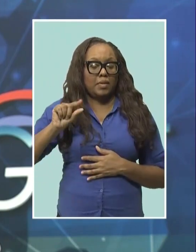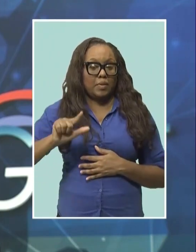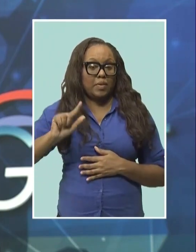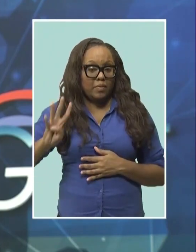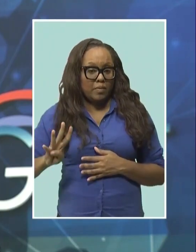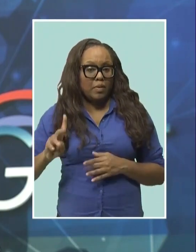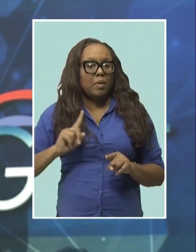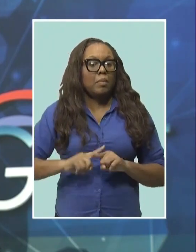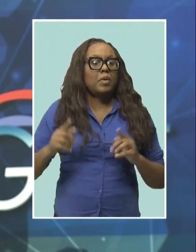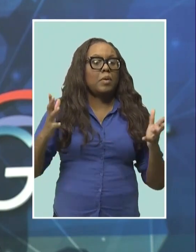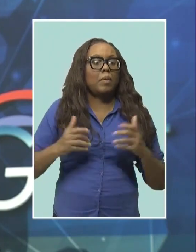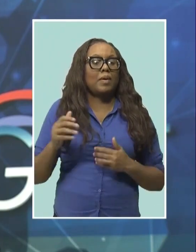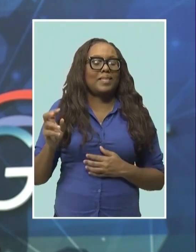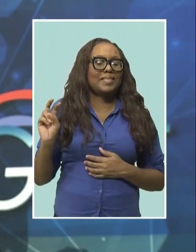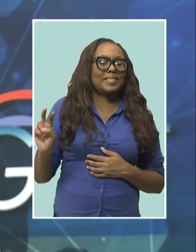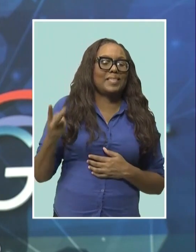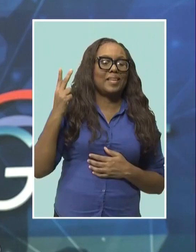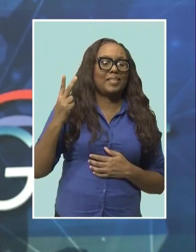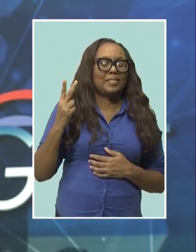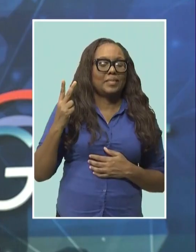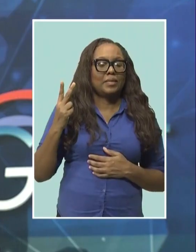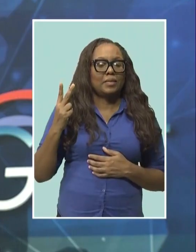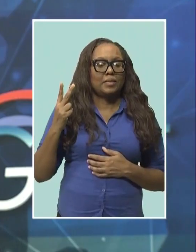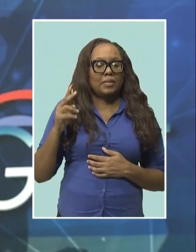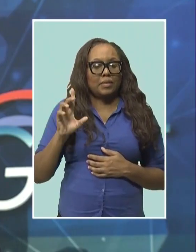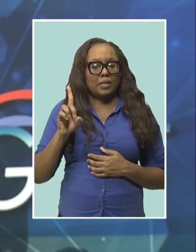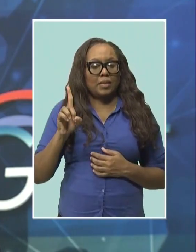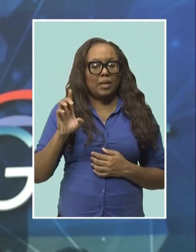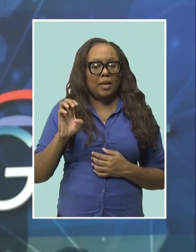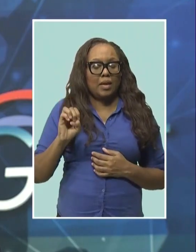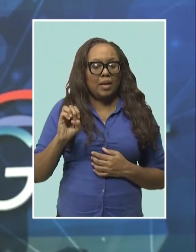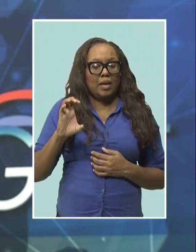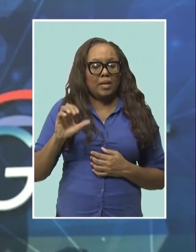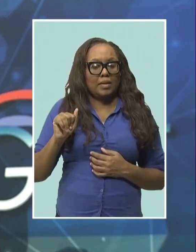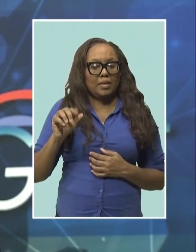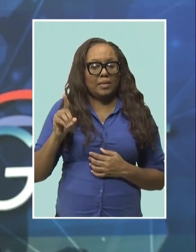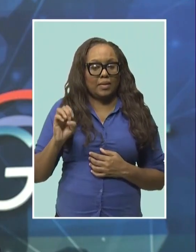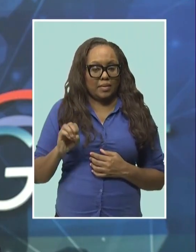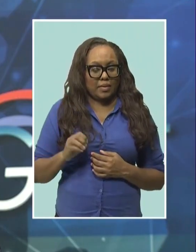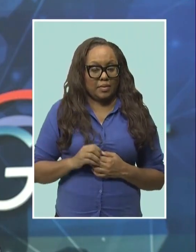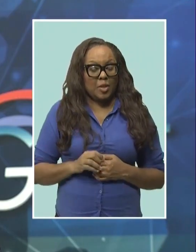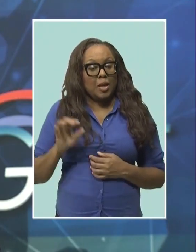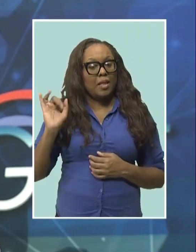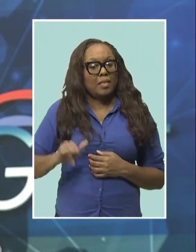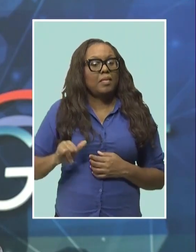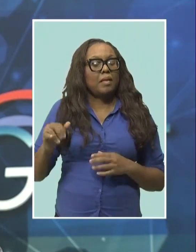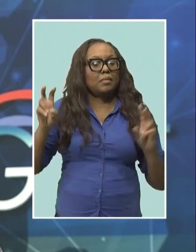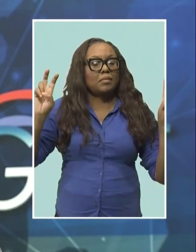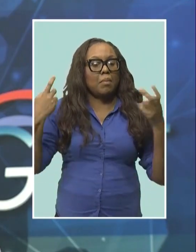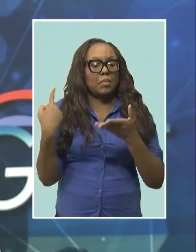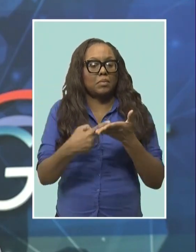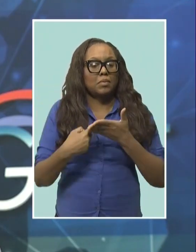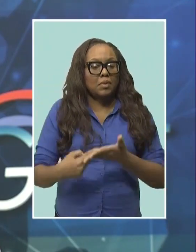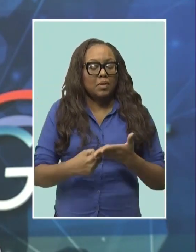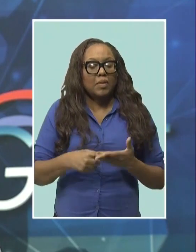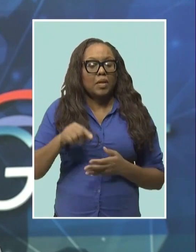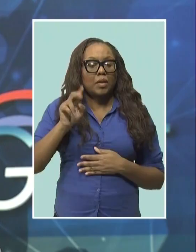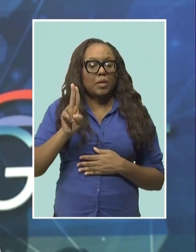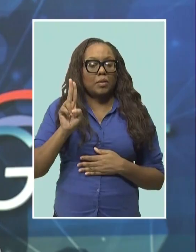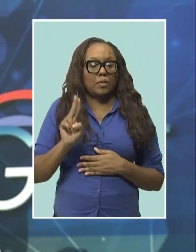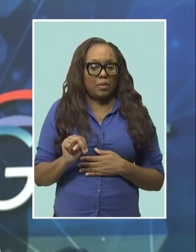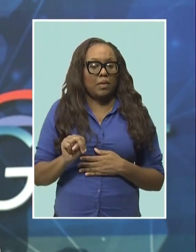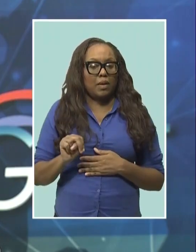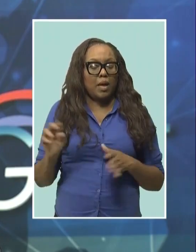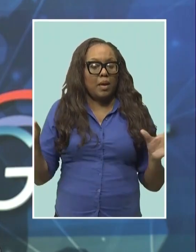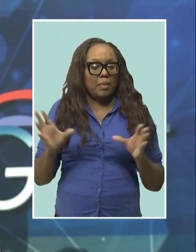a second decade to be declared. The topic was one of many discussed during the recently concluded second session of the United Nations